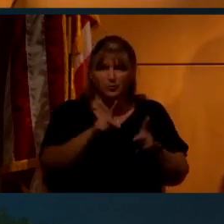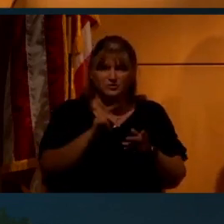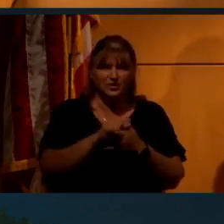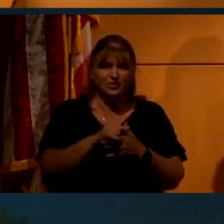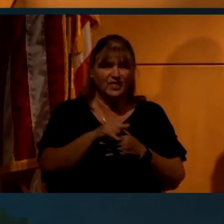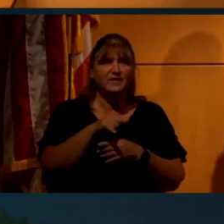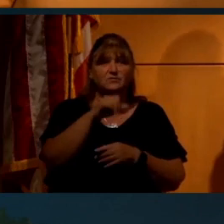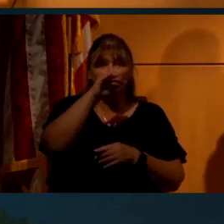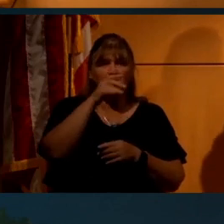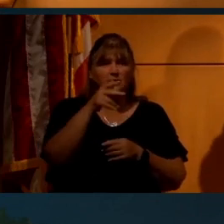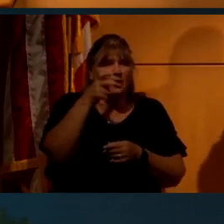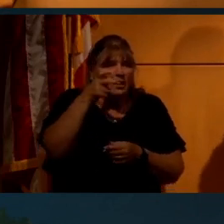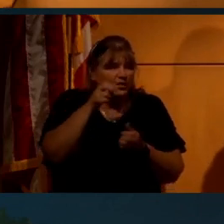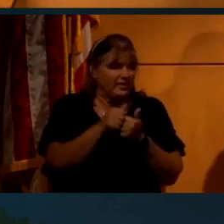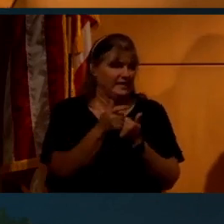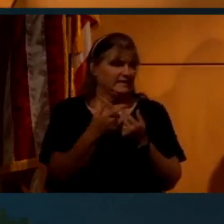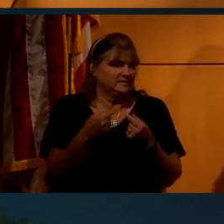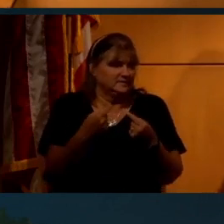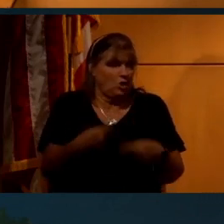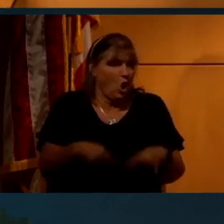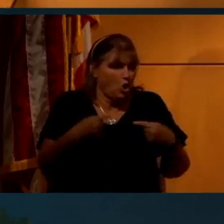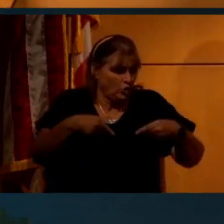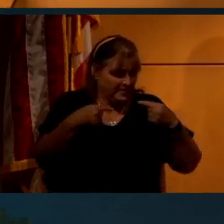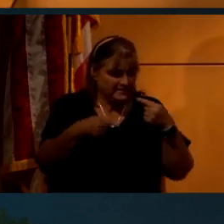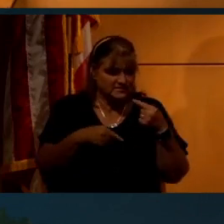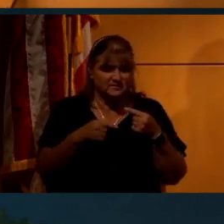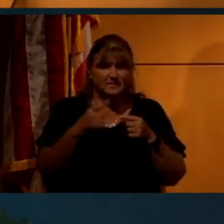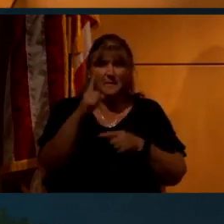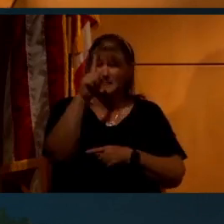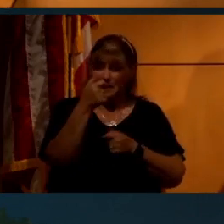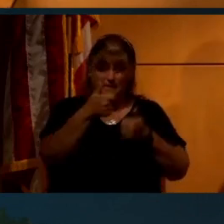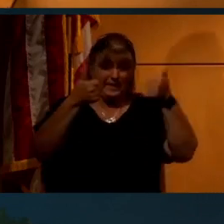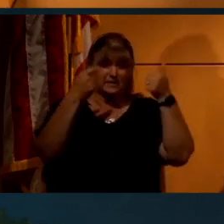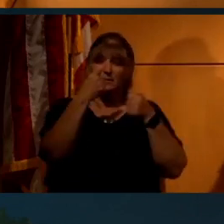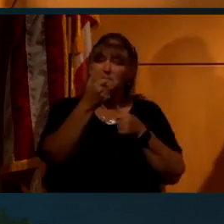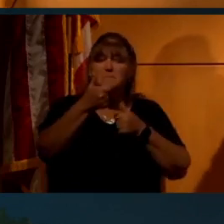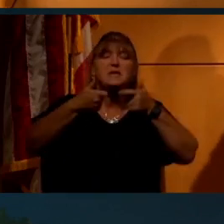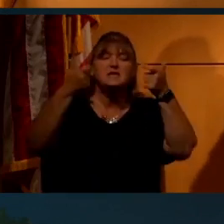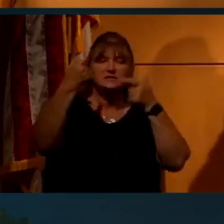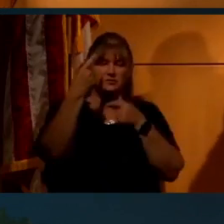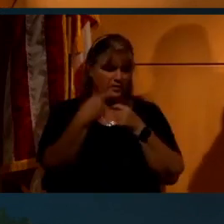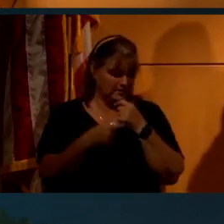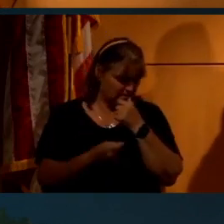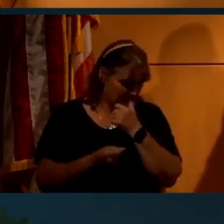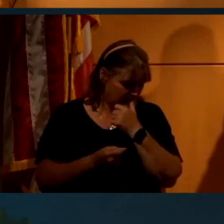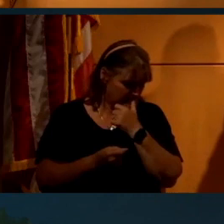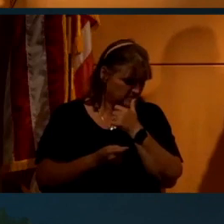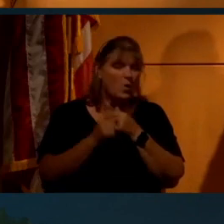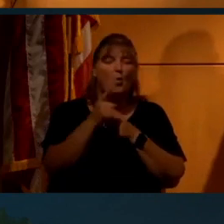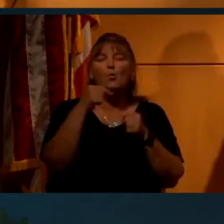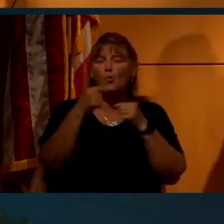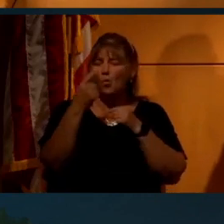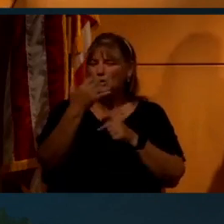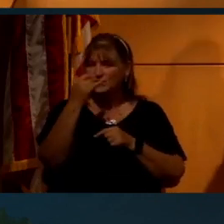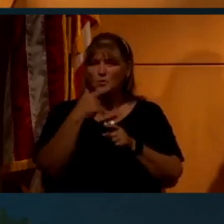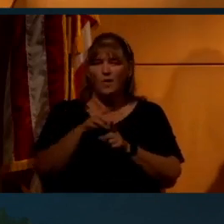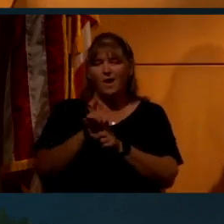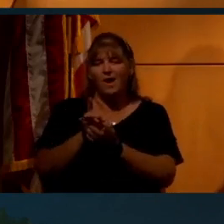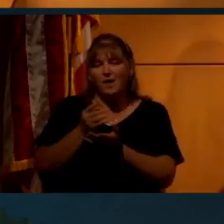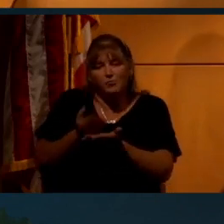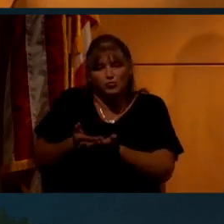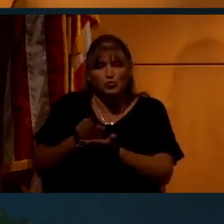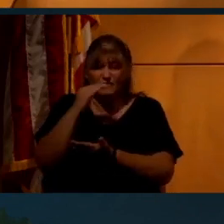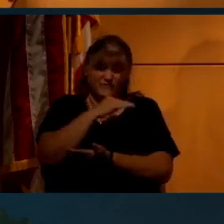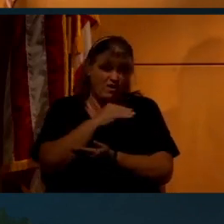listening to these arguments. The biggest one, and so I should say that one of the reasons I debunk stuff that